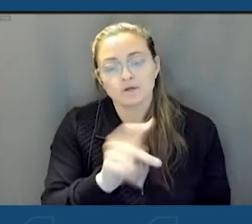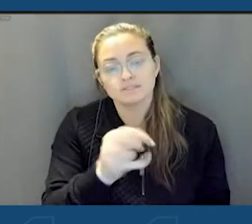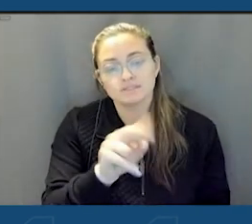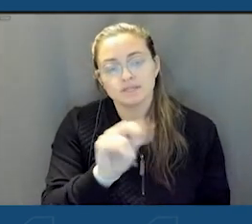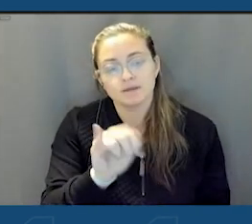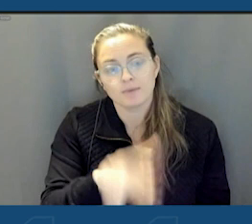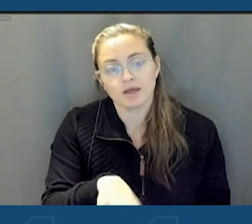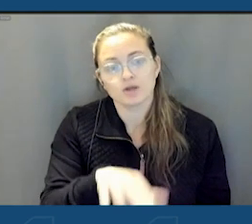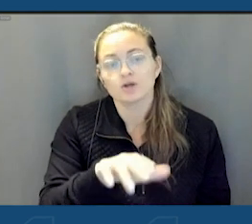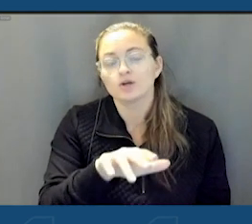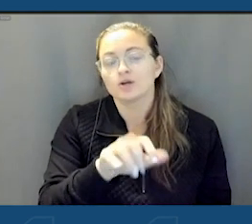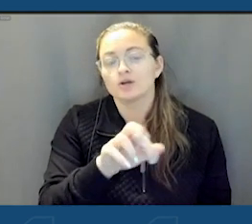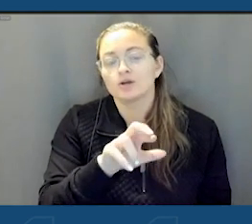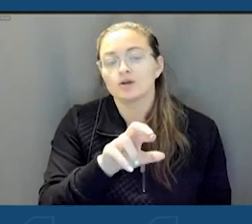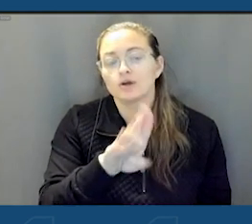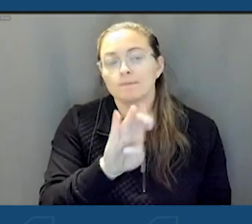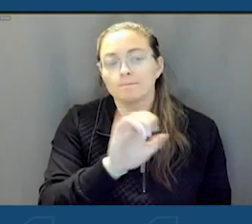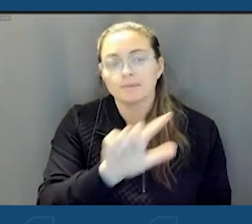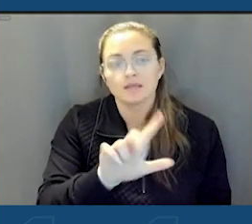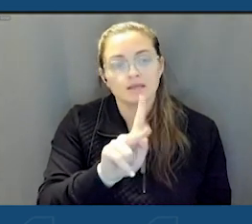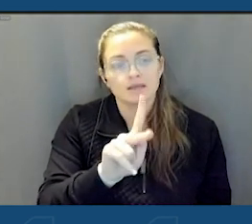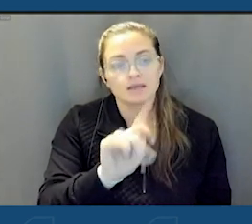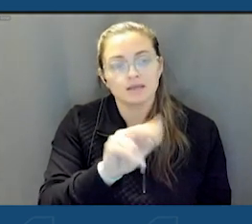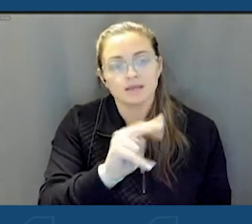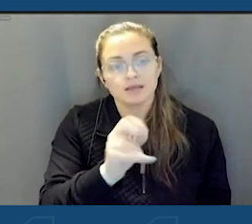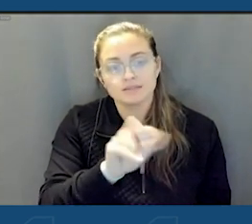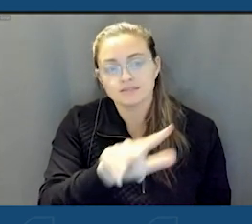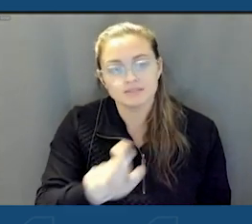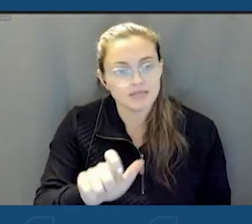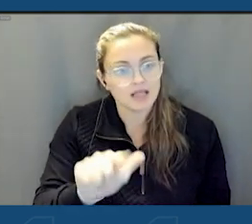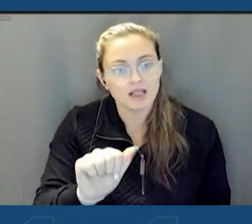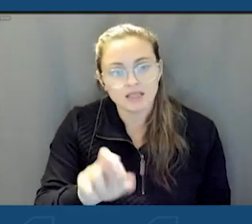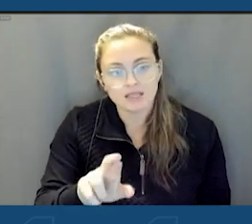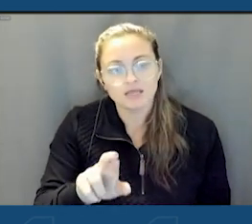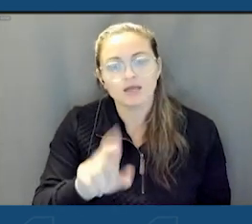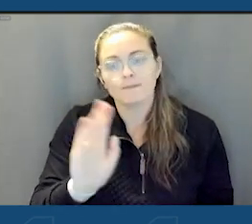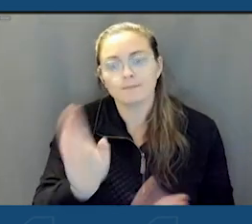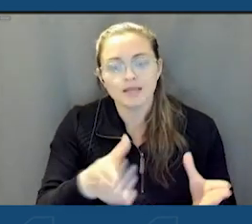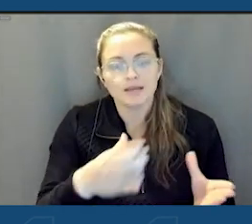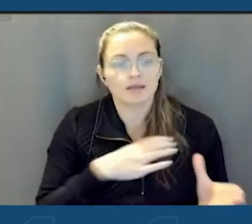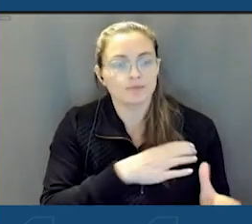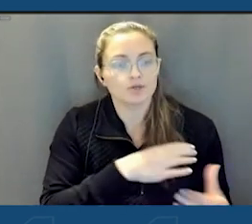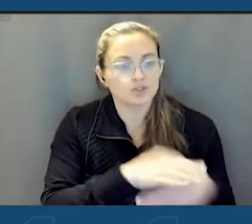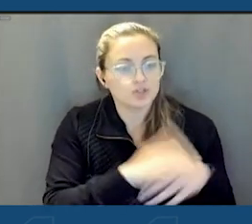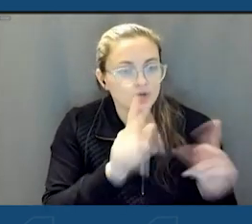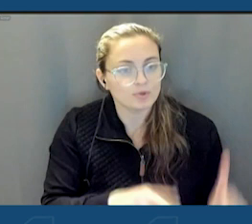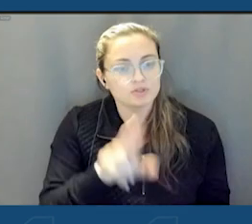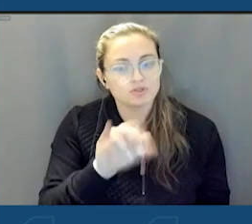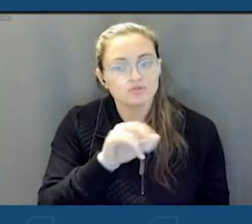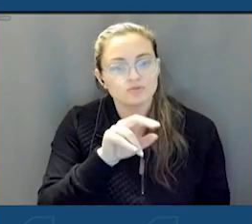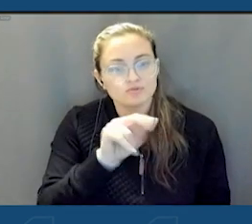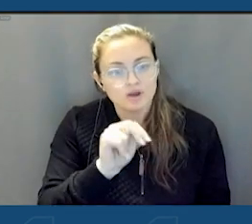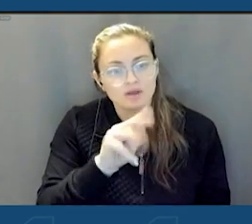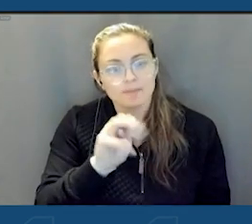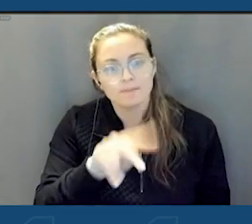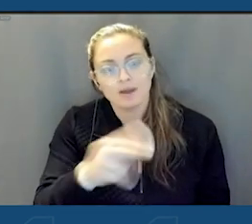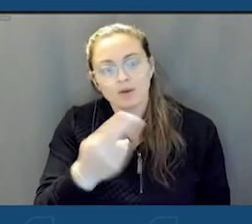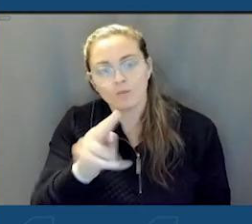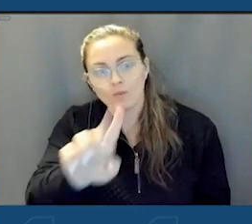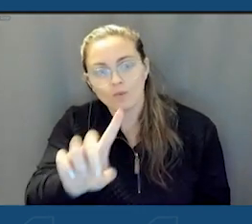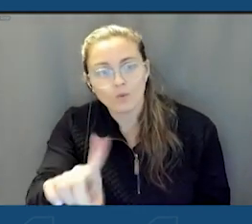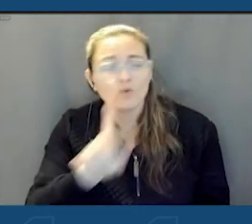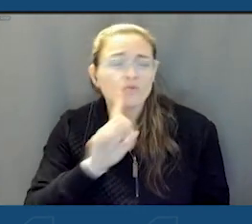DPW Superintendent Bill Cansdale, Attorney Art Herzig, Planning Commission Chairperson Mike Reinhold. But in addition to our village